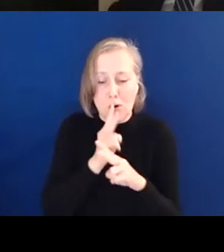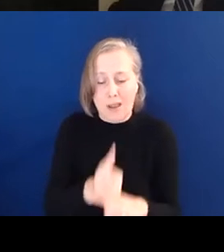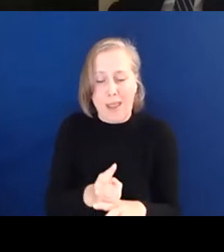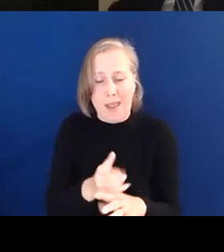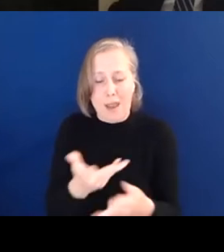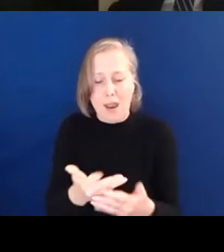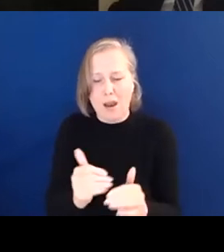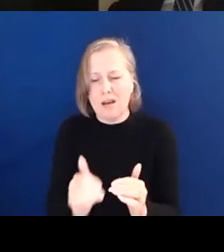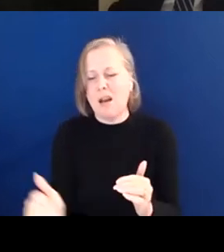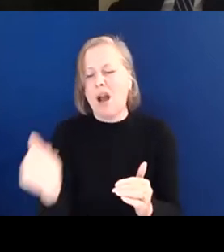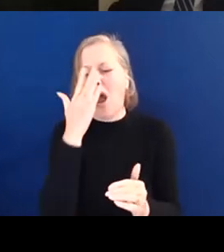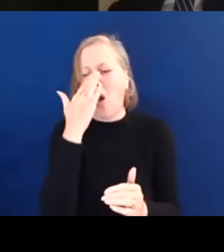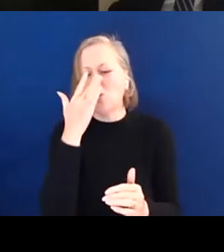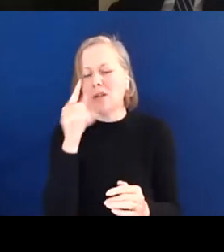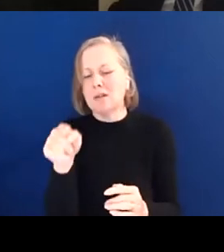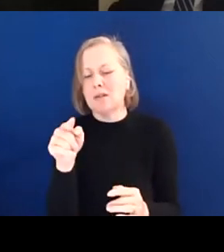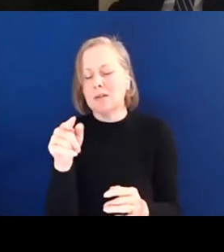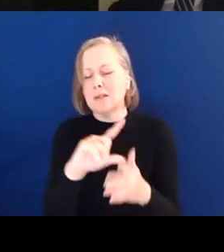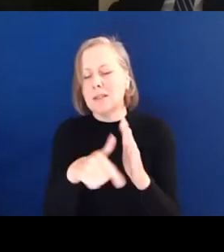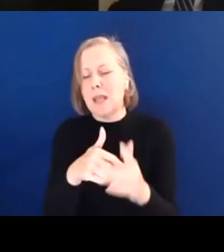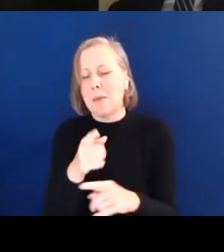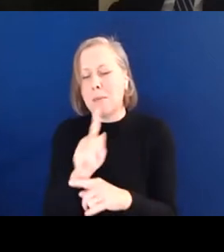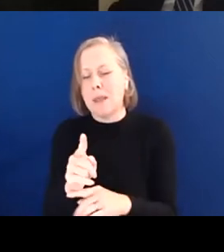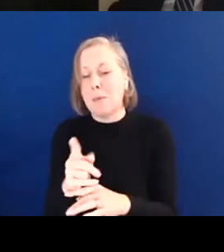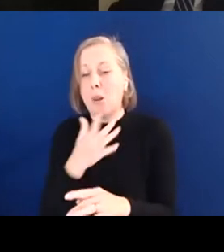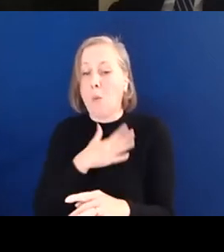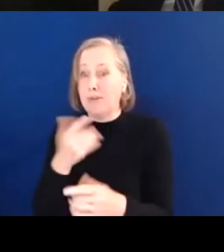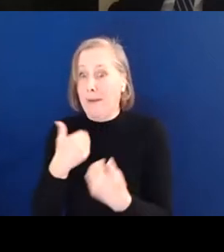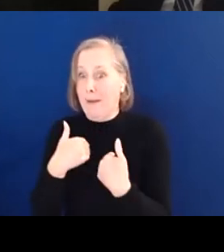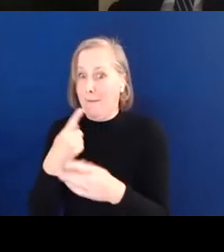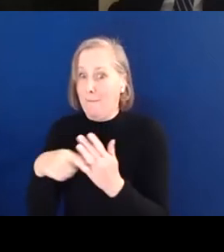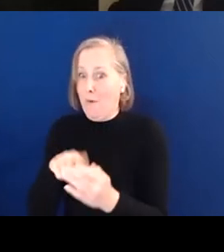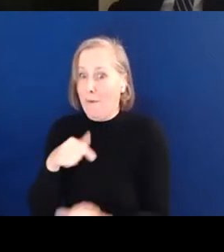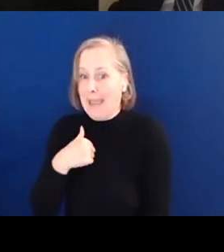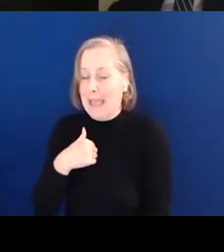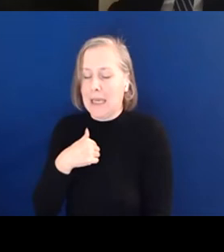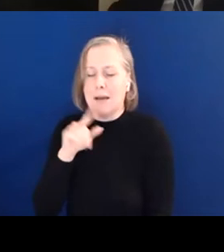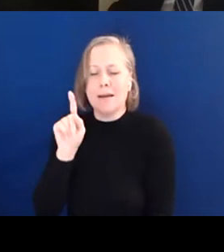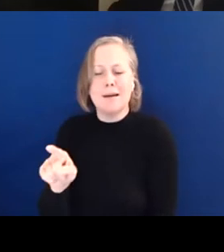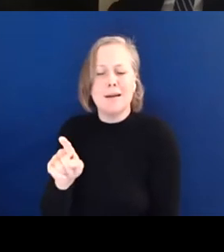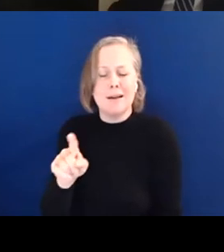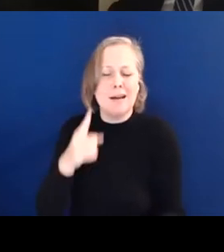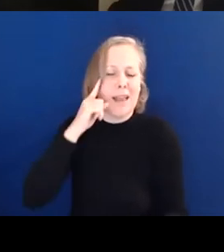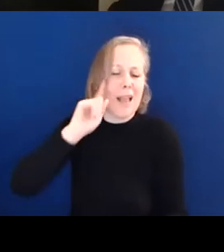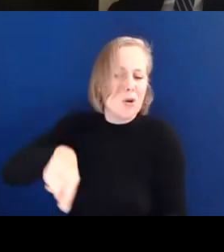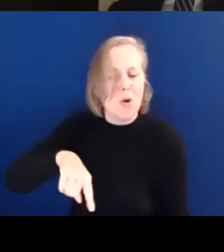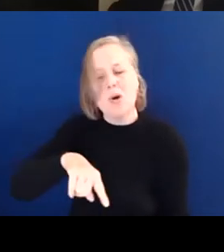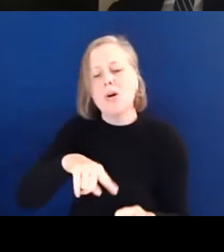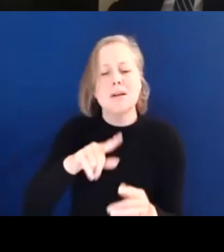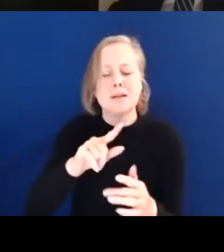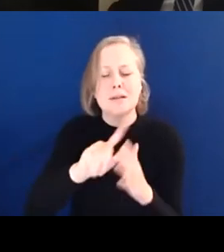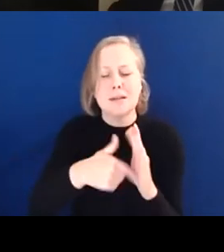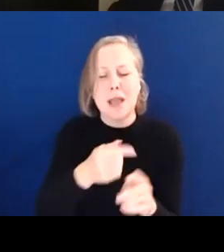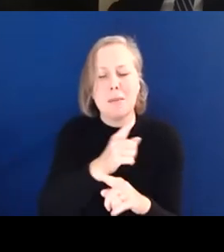older disabled people whose votes votes it wants. And finally, to ignore the views of disabled people in all our